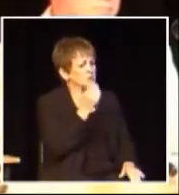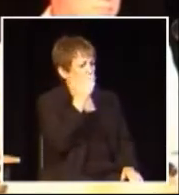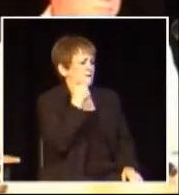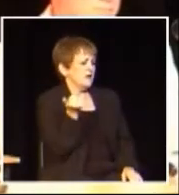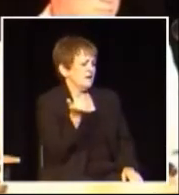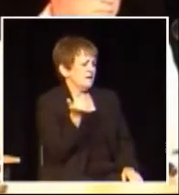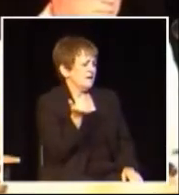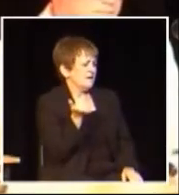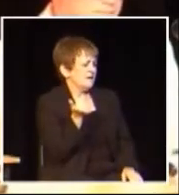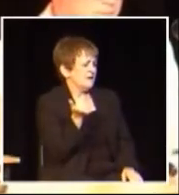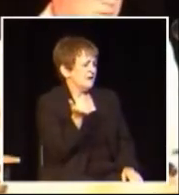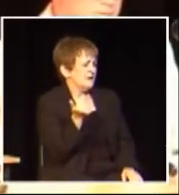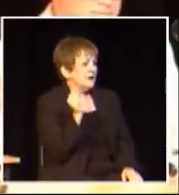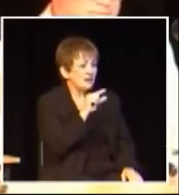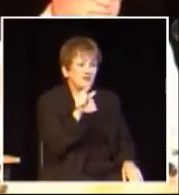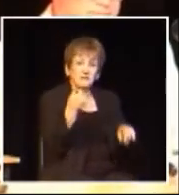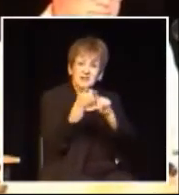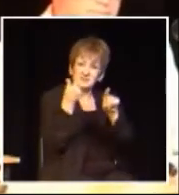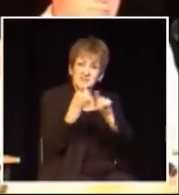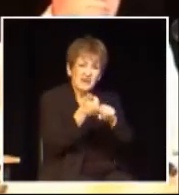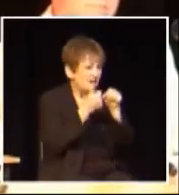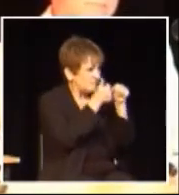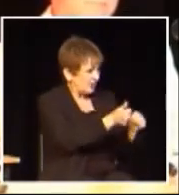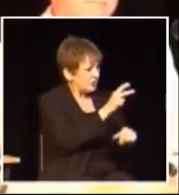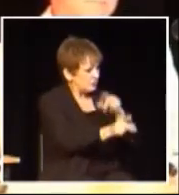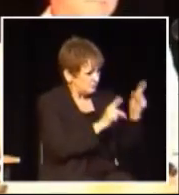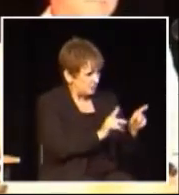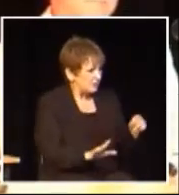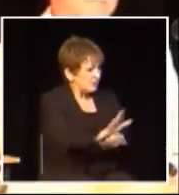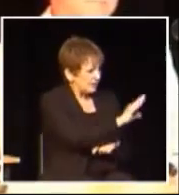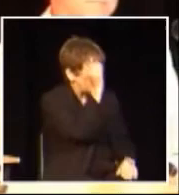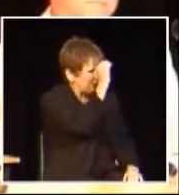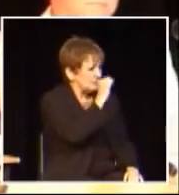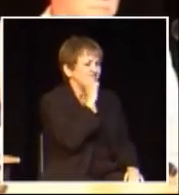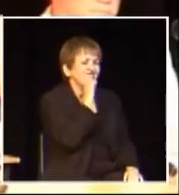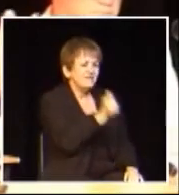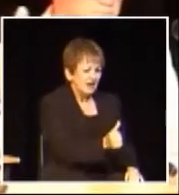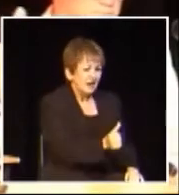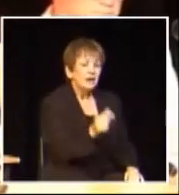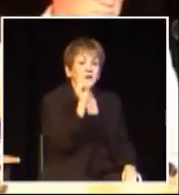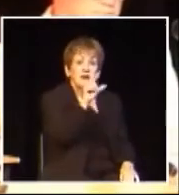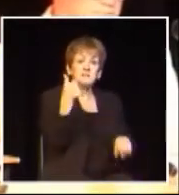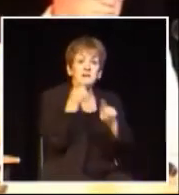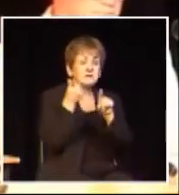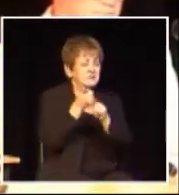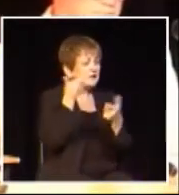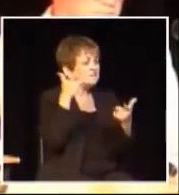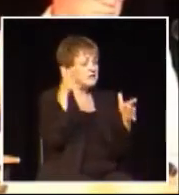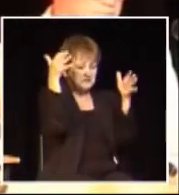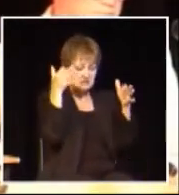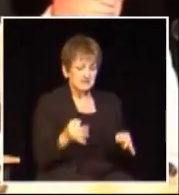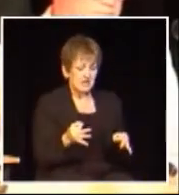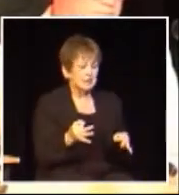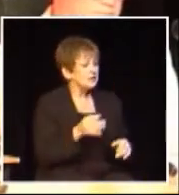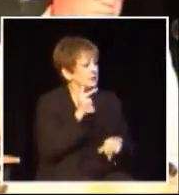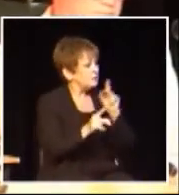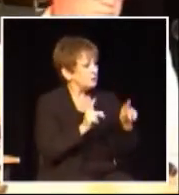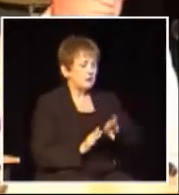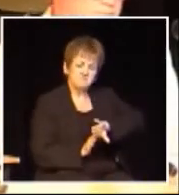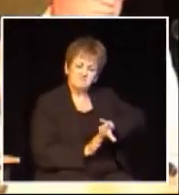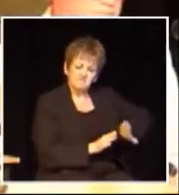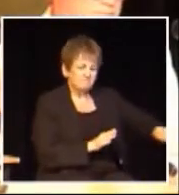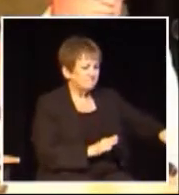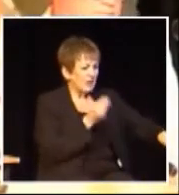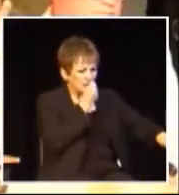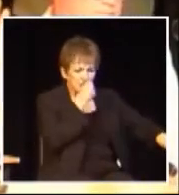we know better. Really they didn't represent the constituents they wanted us to go ahead because that had been their